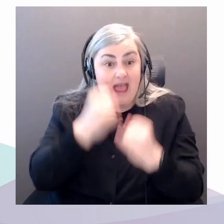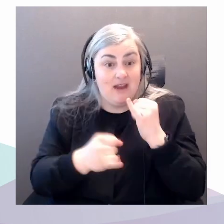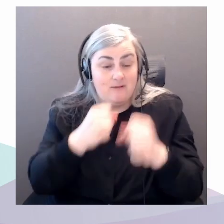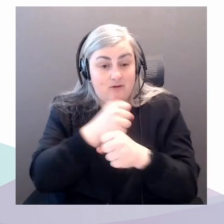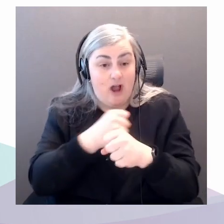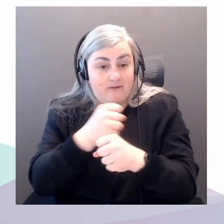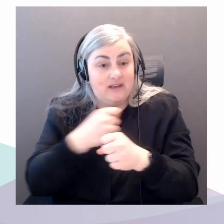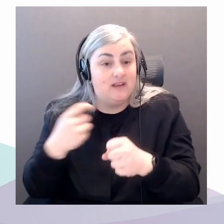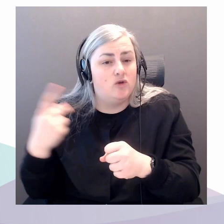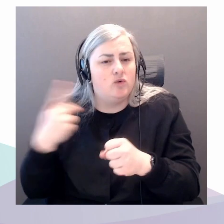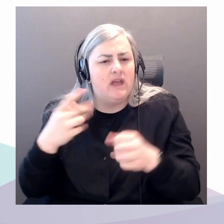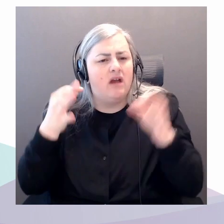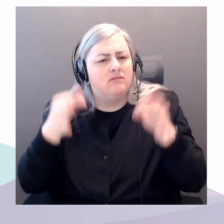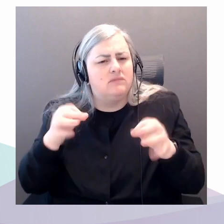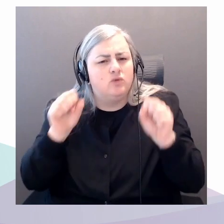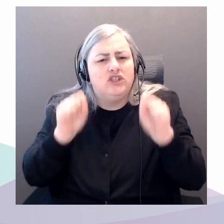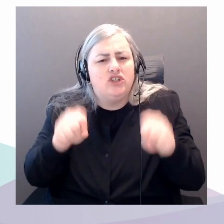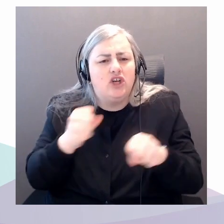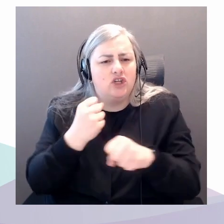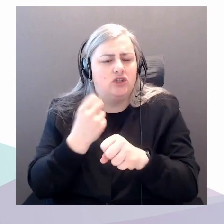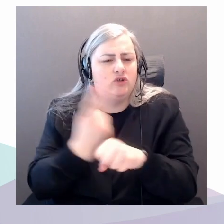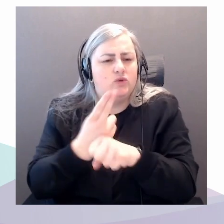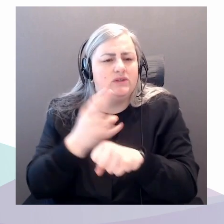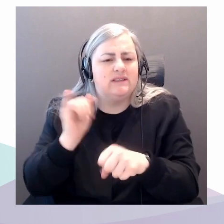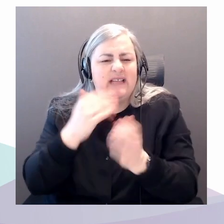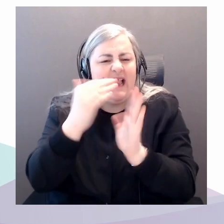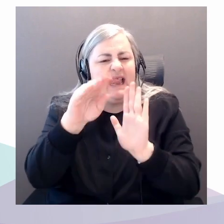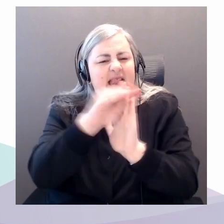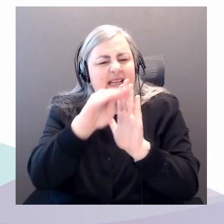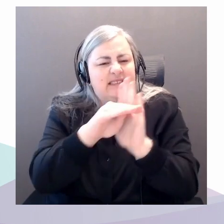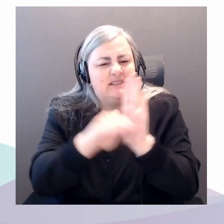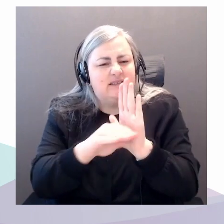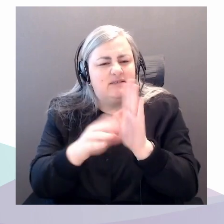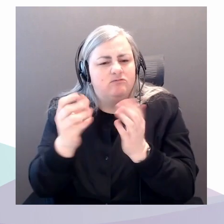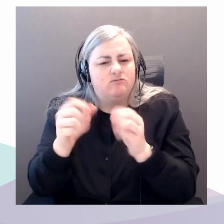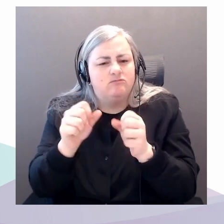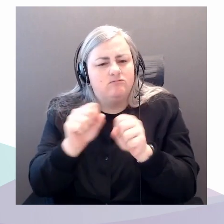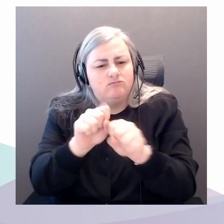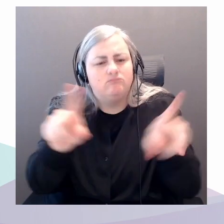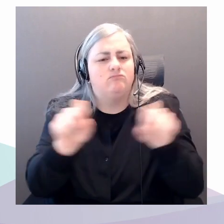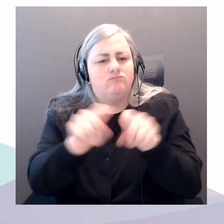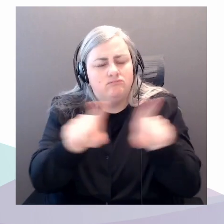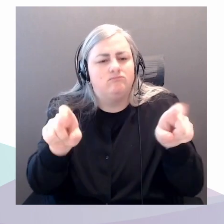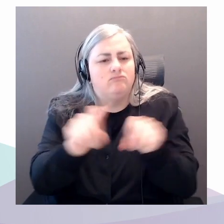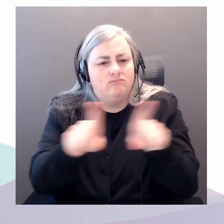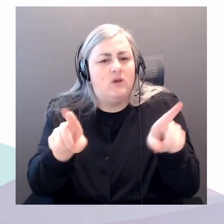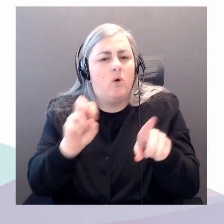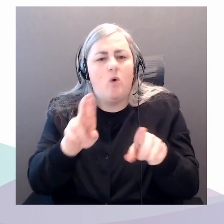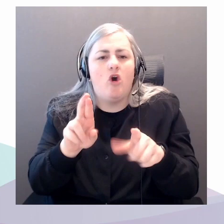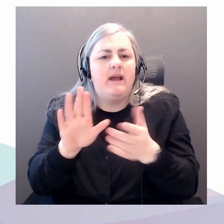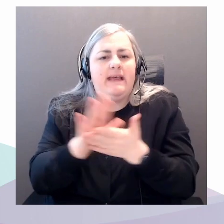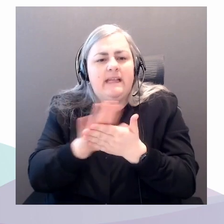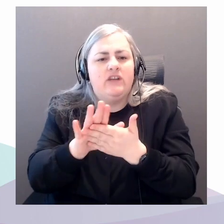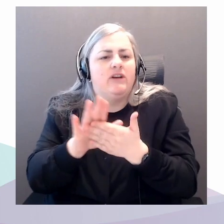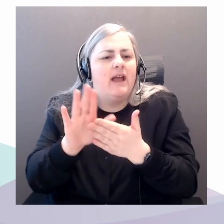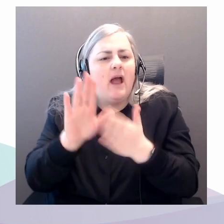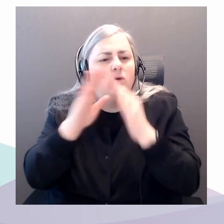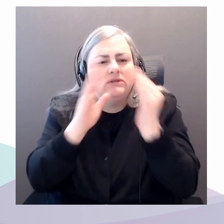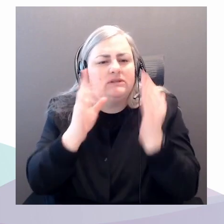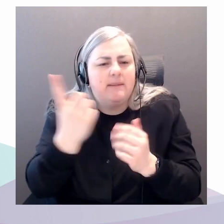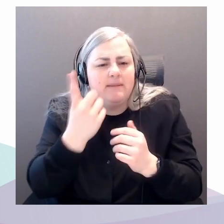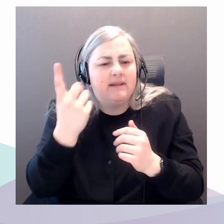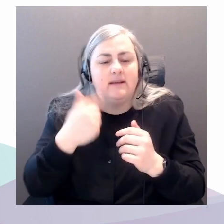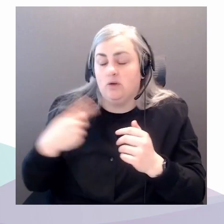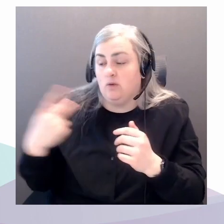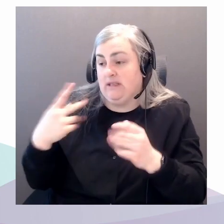clearinghouse. So that we could figure out what was going on and share with other people what was going on. So we decided on that. We said, let's have a